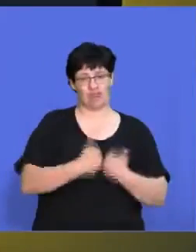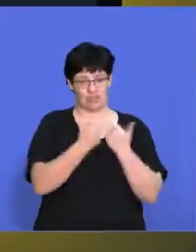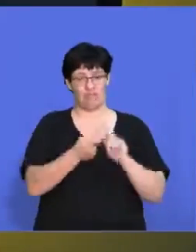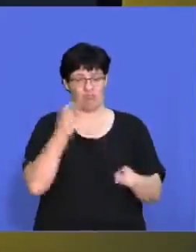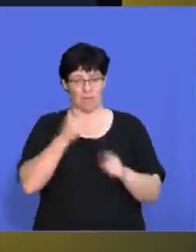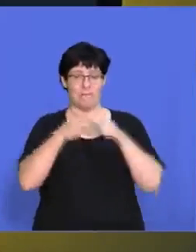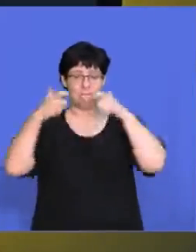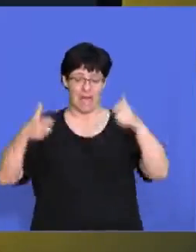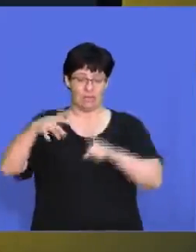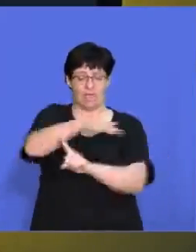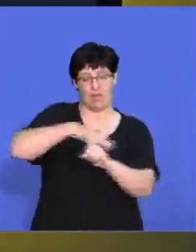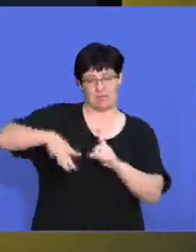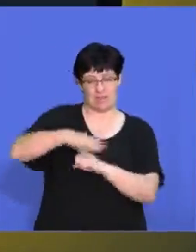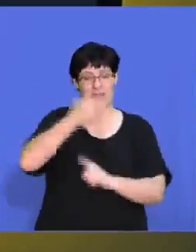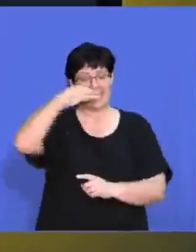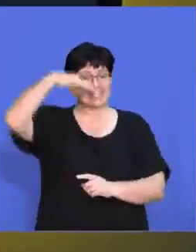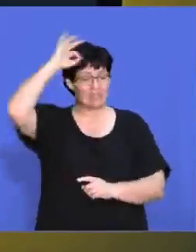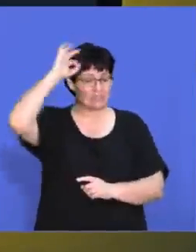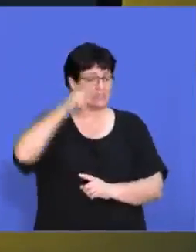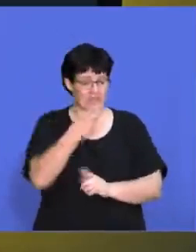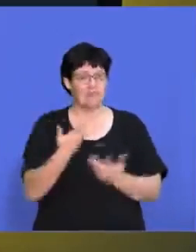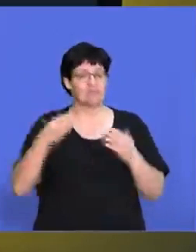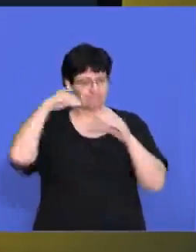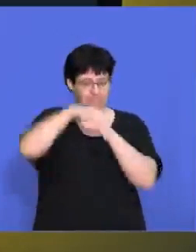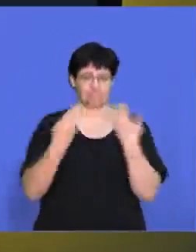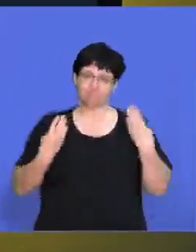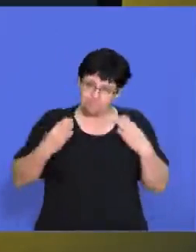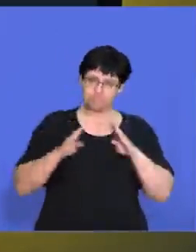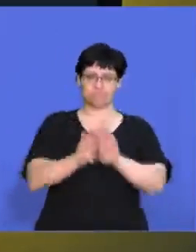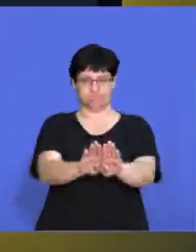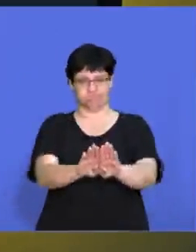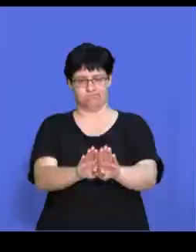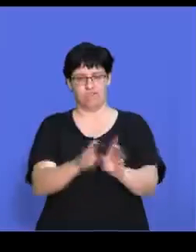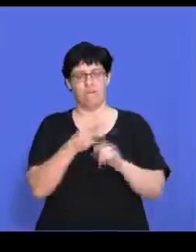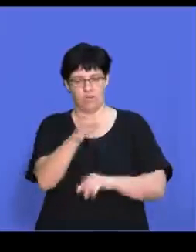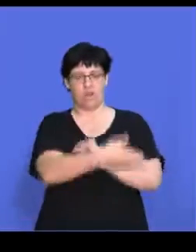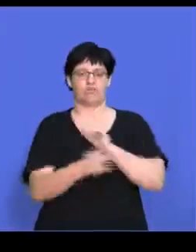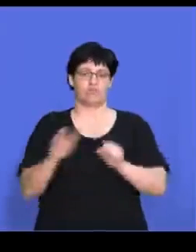environment. Because the government had implemented a lockdown for the country.